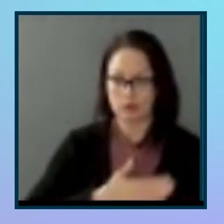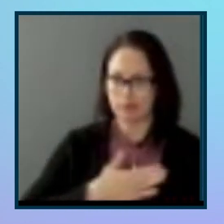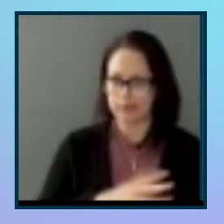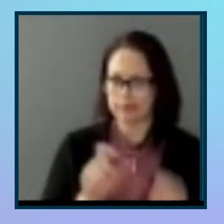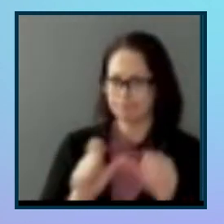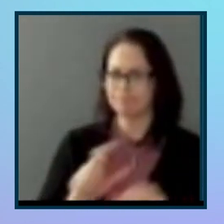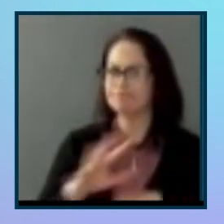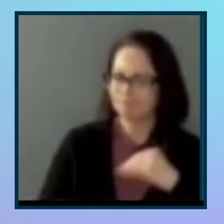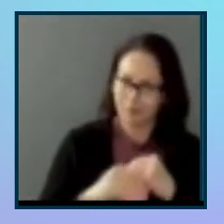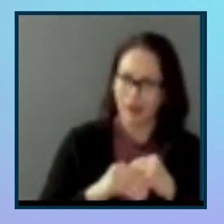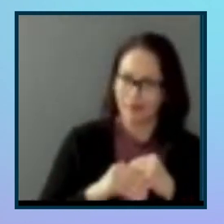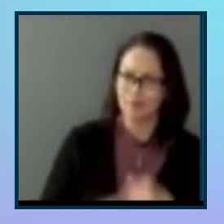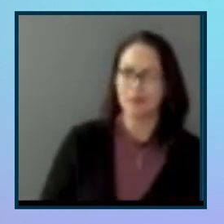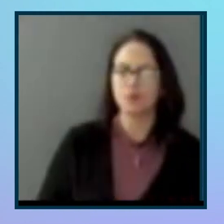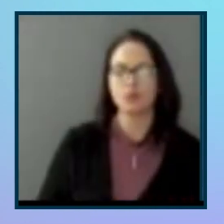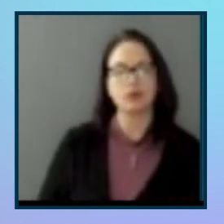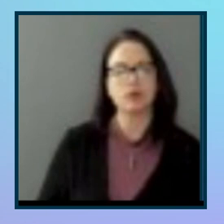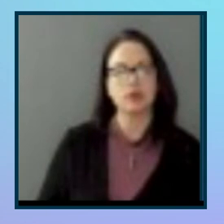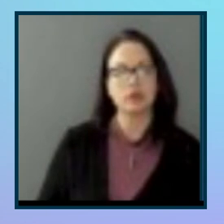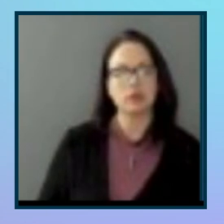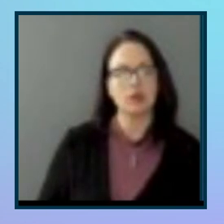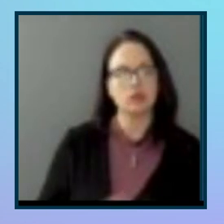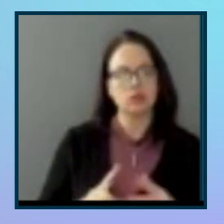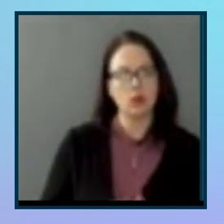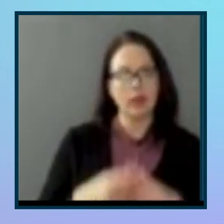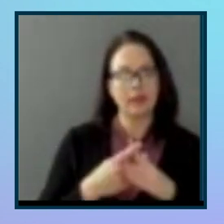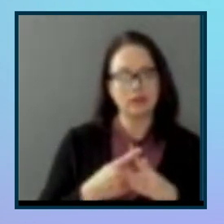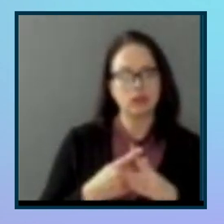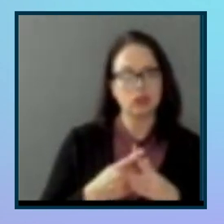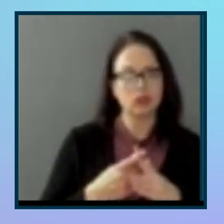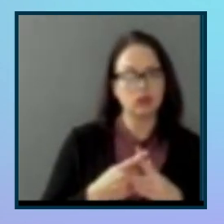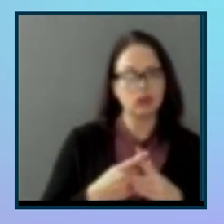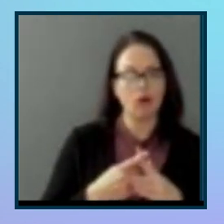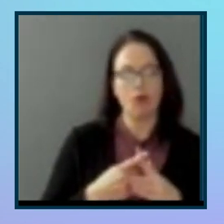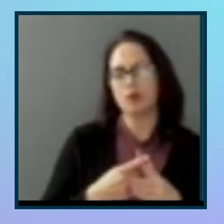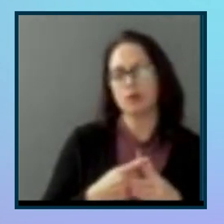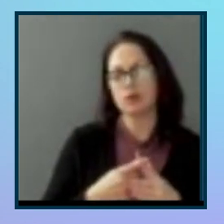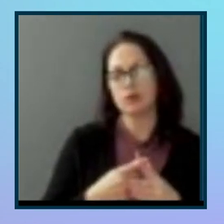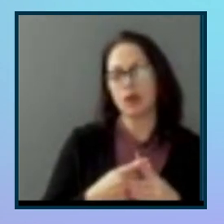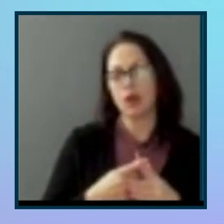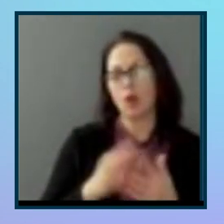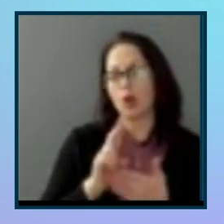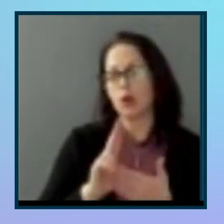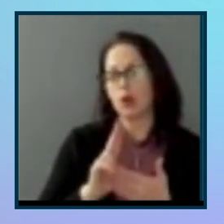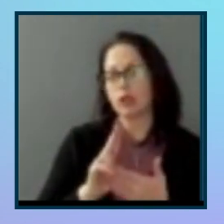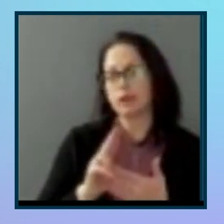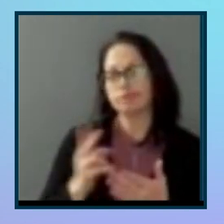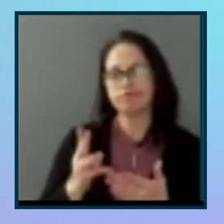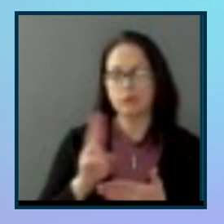adding those. So let's start with one that came up regarding universal design for learning.